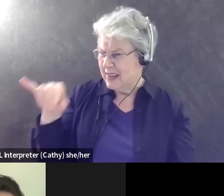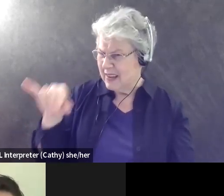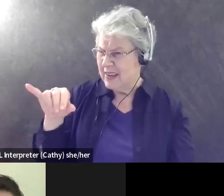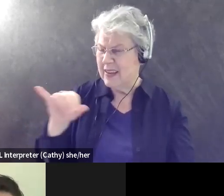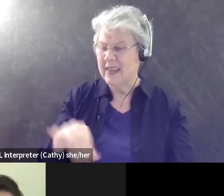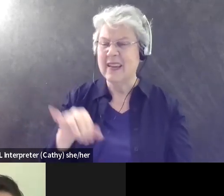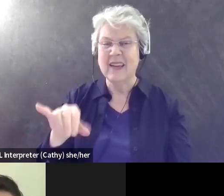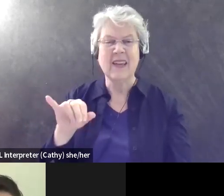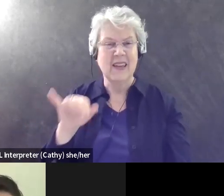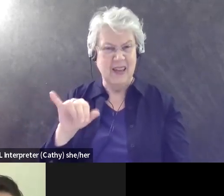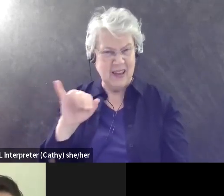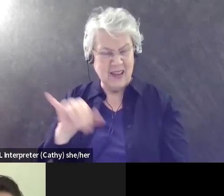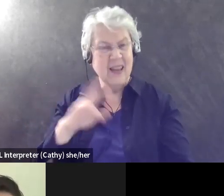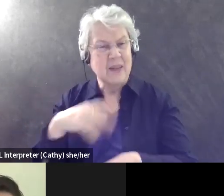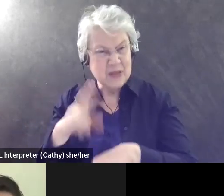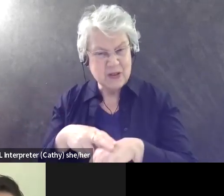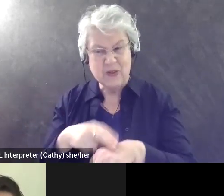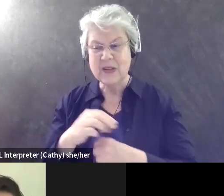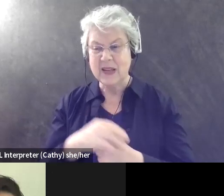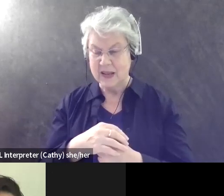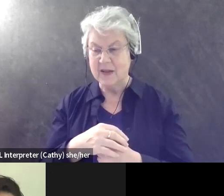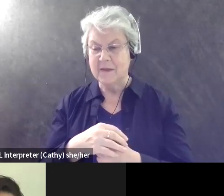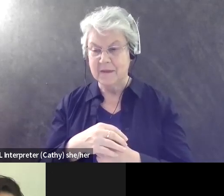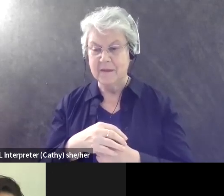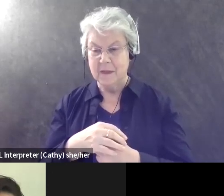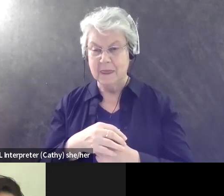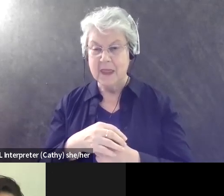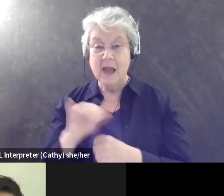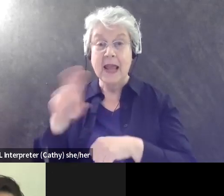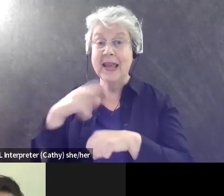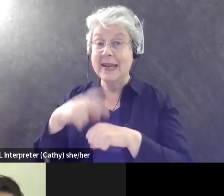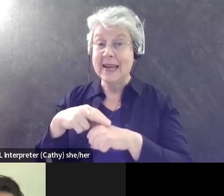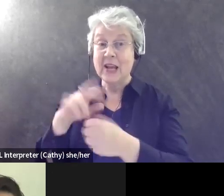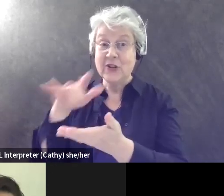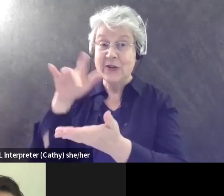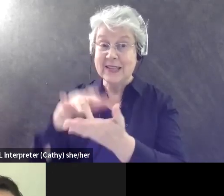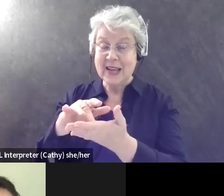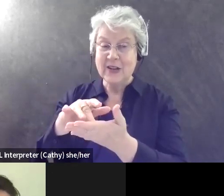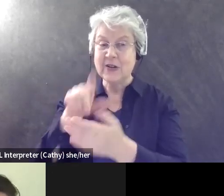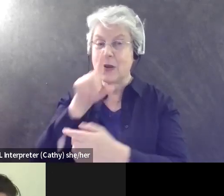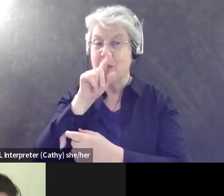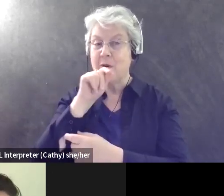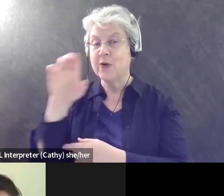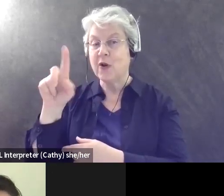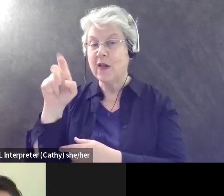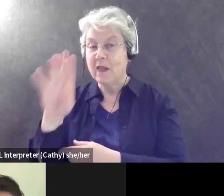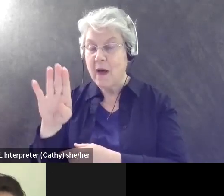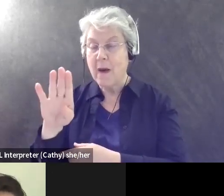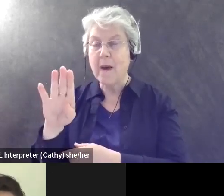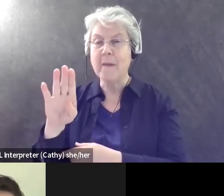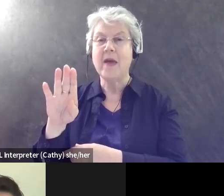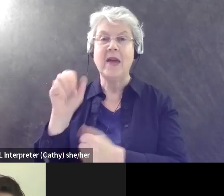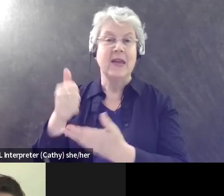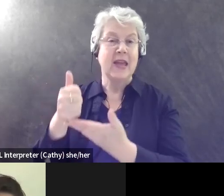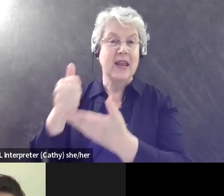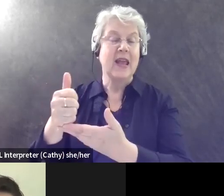Yeah. Yeah. Yeah. Yeah. Yeah. when, um, nature centers and, and bird clubs and whoever can help remove those financial barriers,